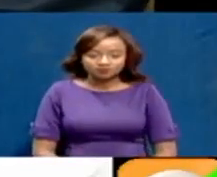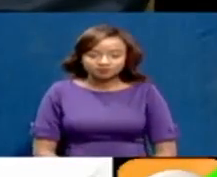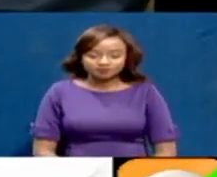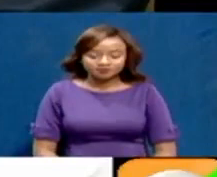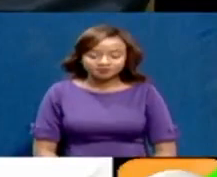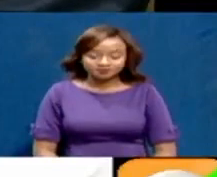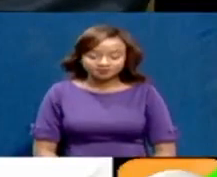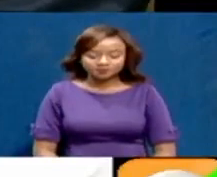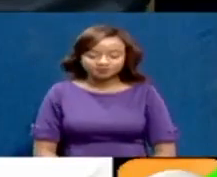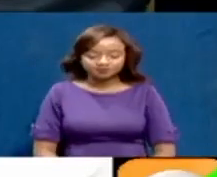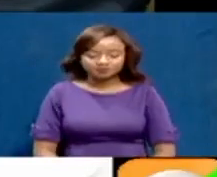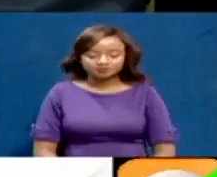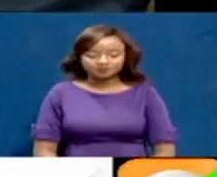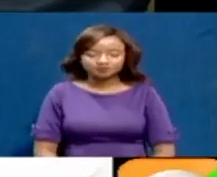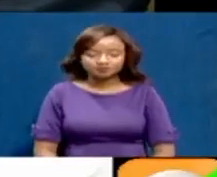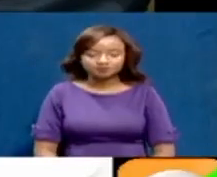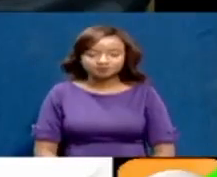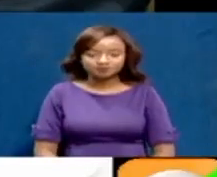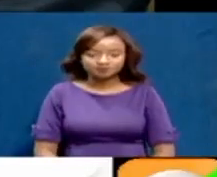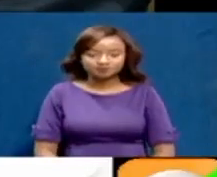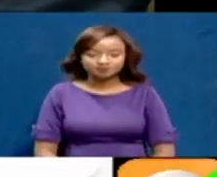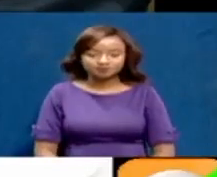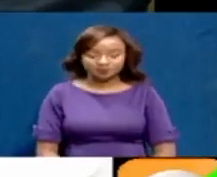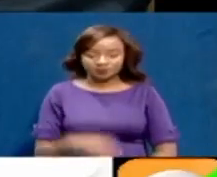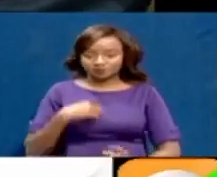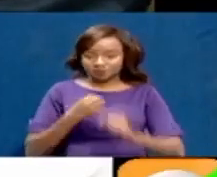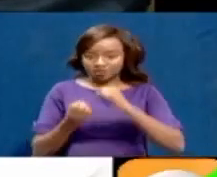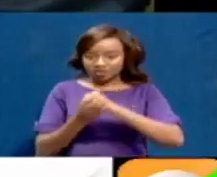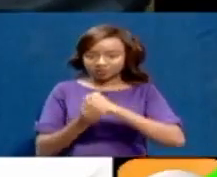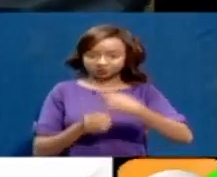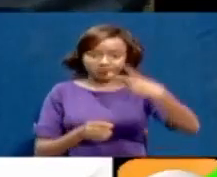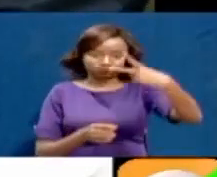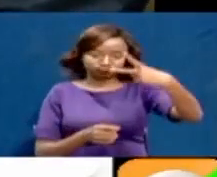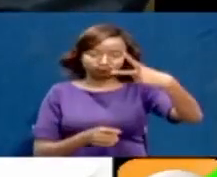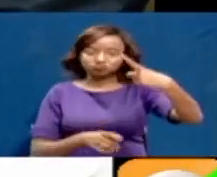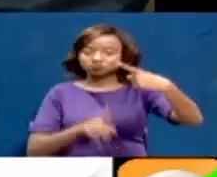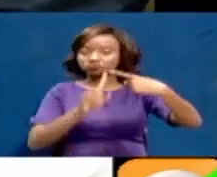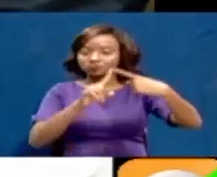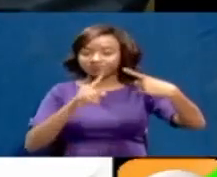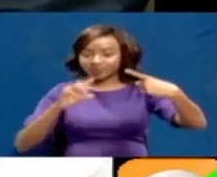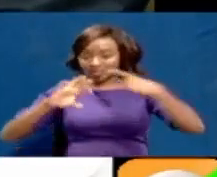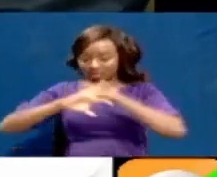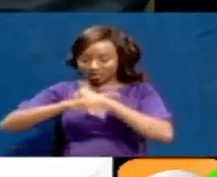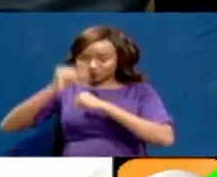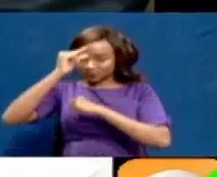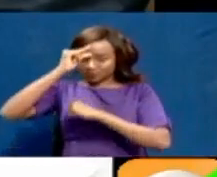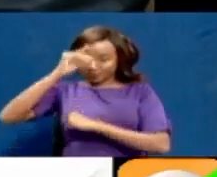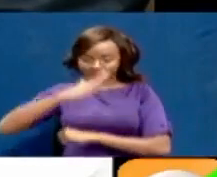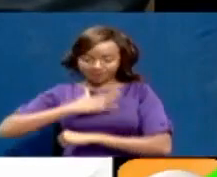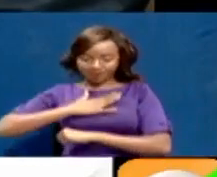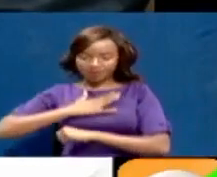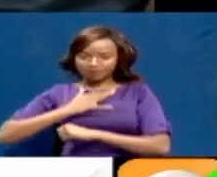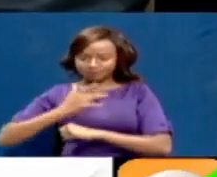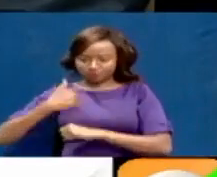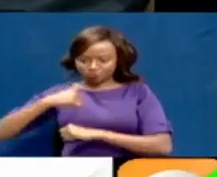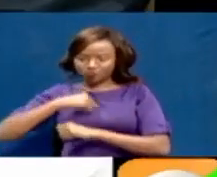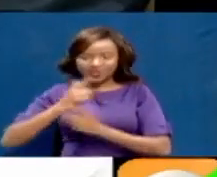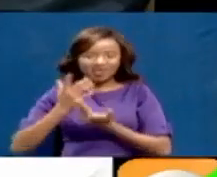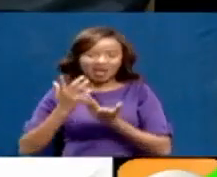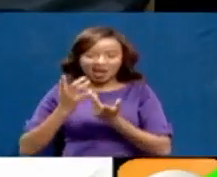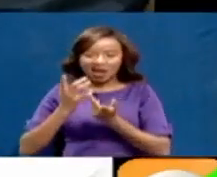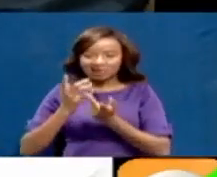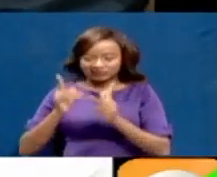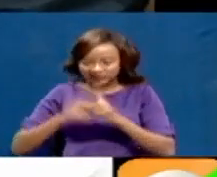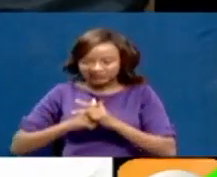pretty early into taking preventive measures. And I think we are amongst the first